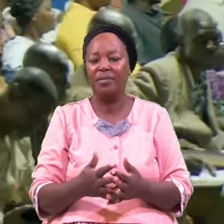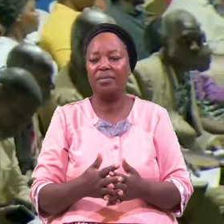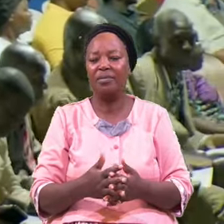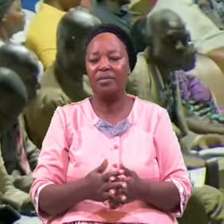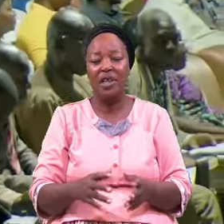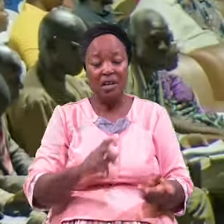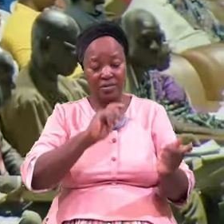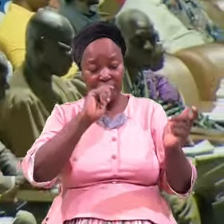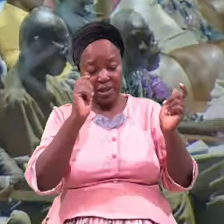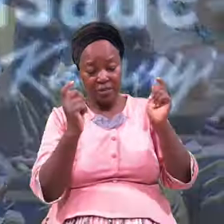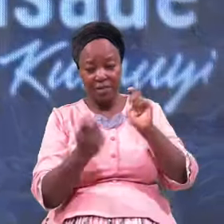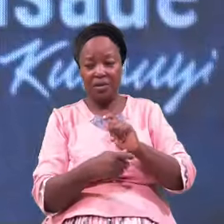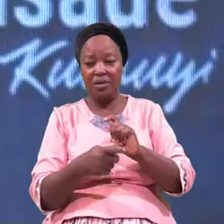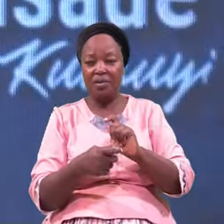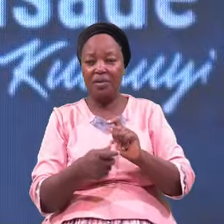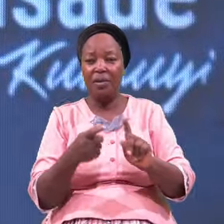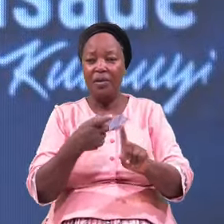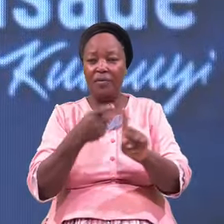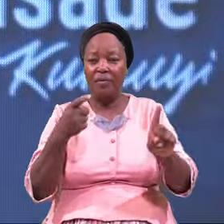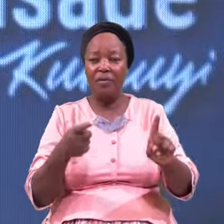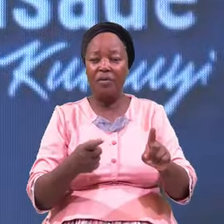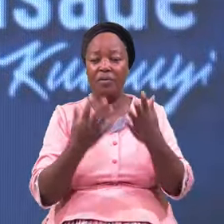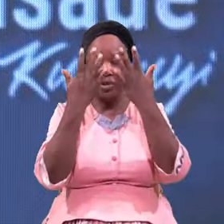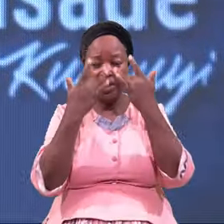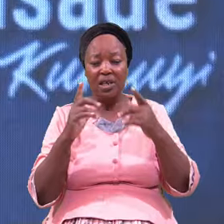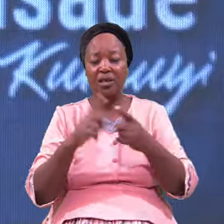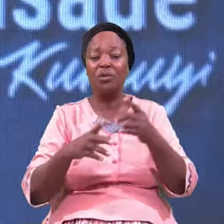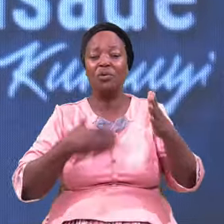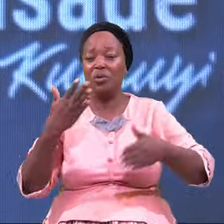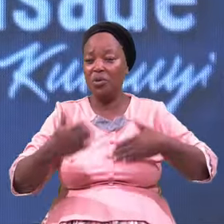Transformation From Sadness To Joy